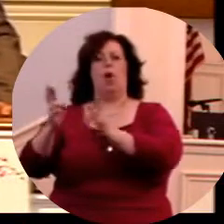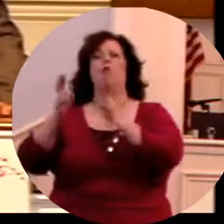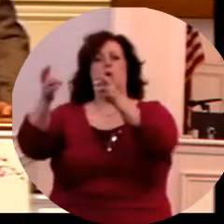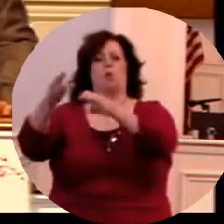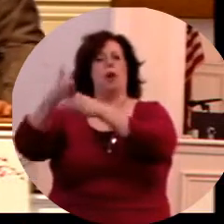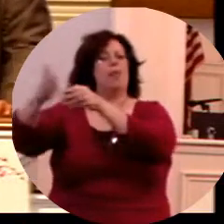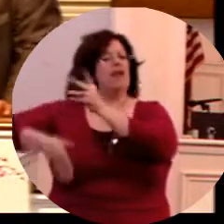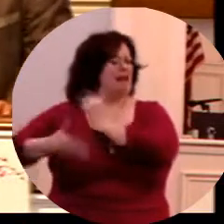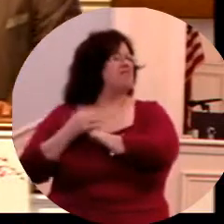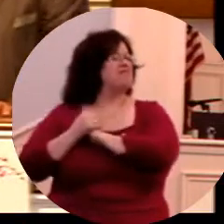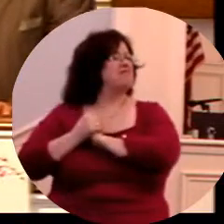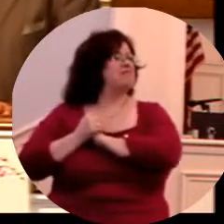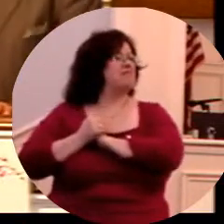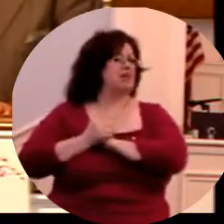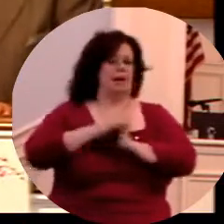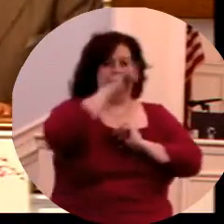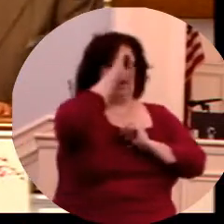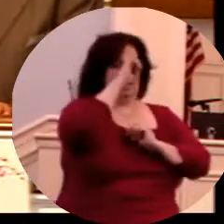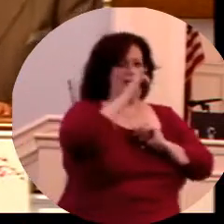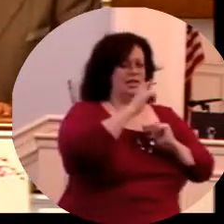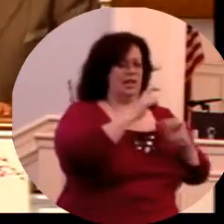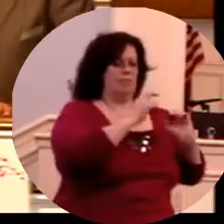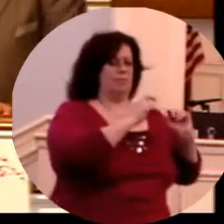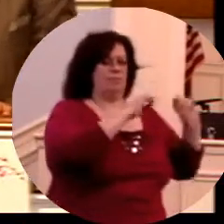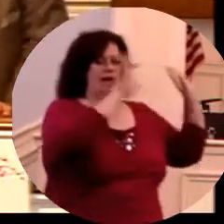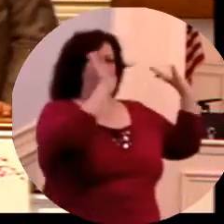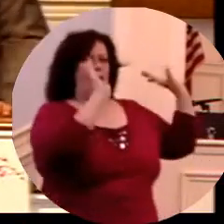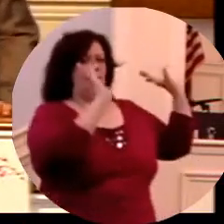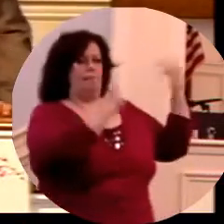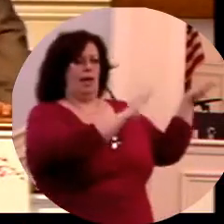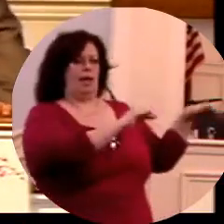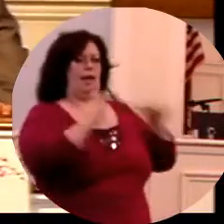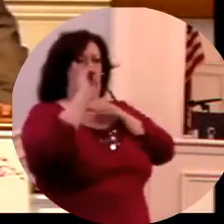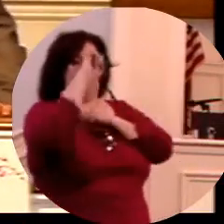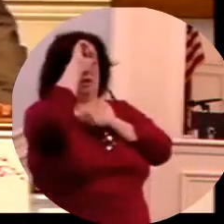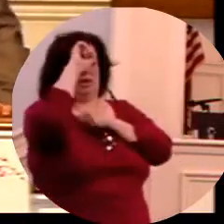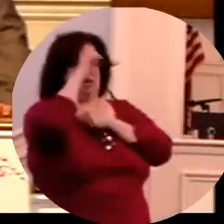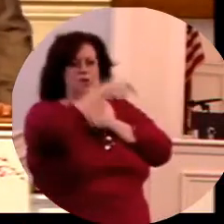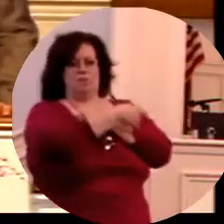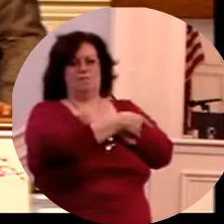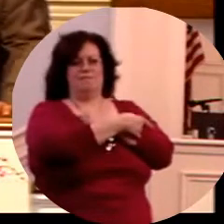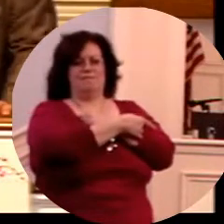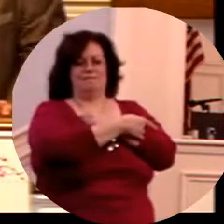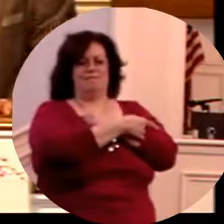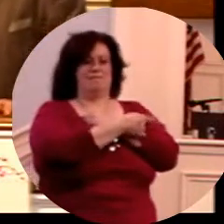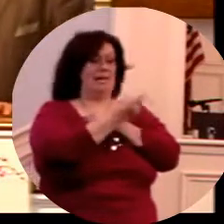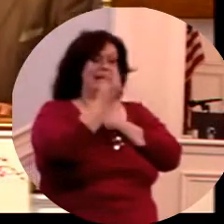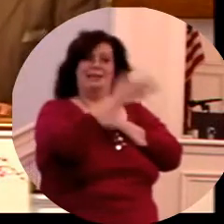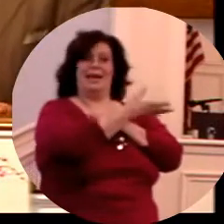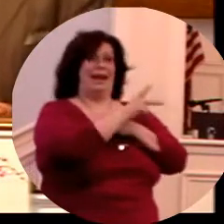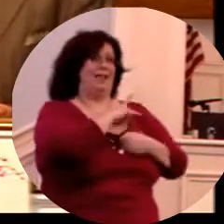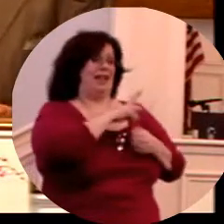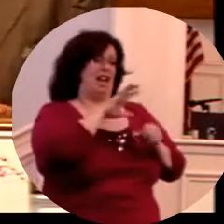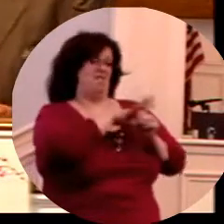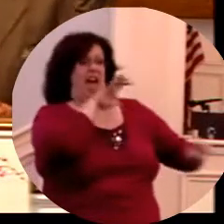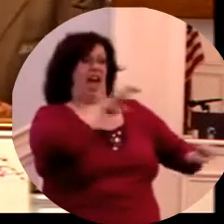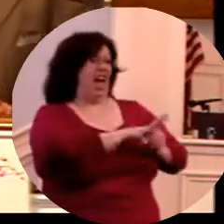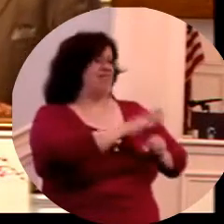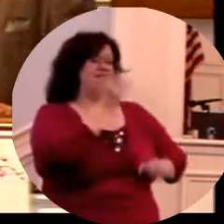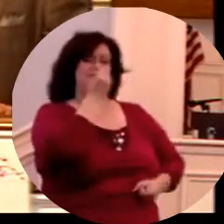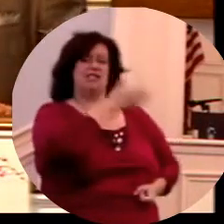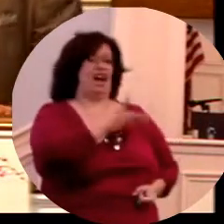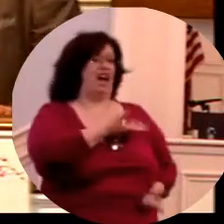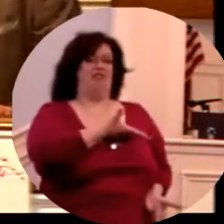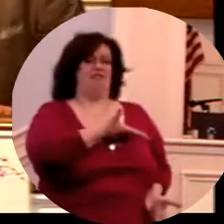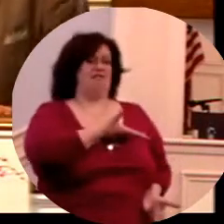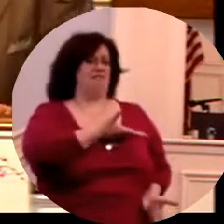the reward. By faith he forsook Egypt, not fearing the wrath of the king, for he endured as seeing him who is